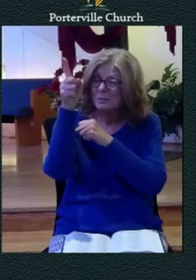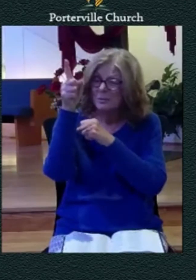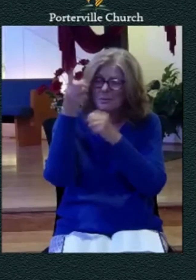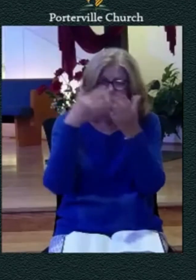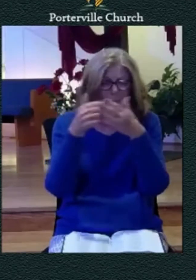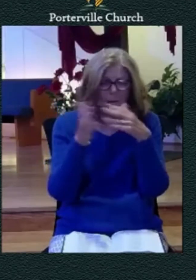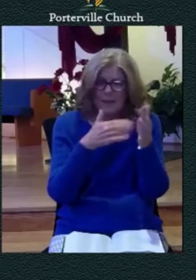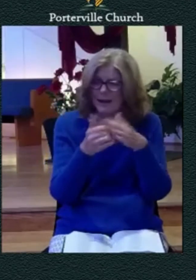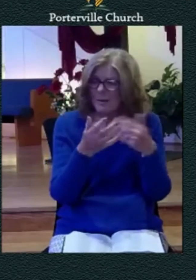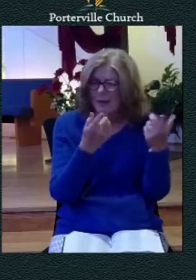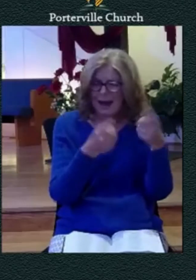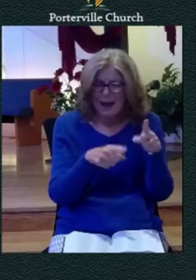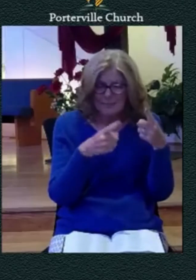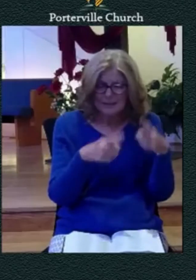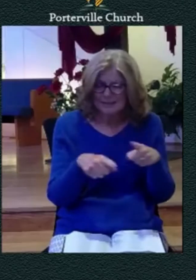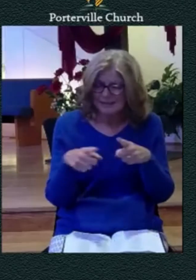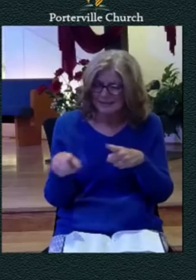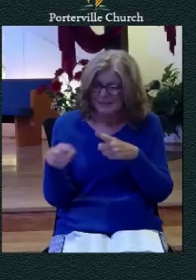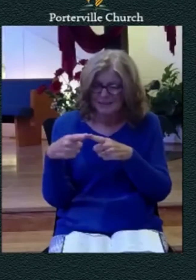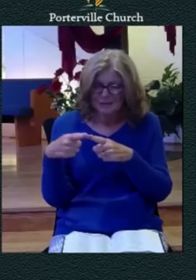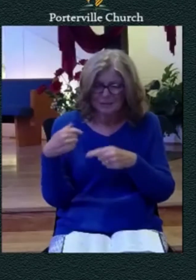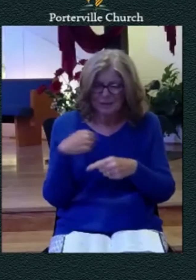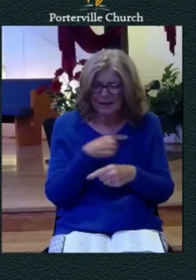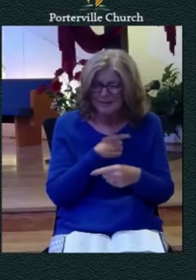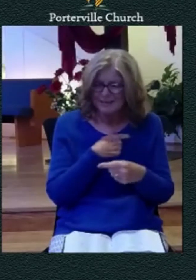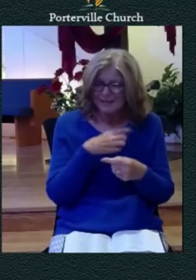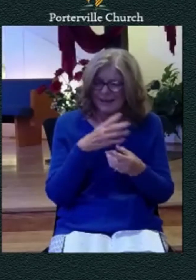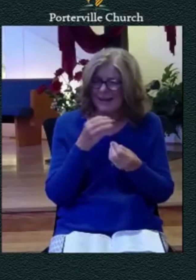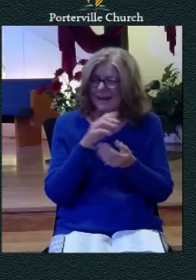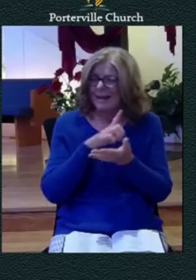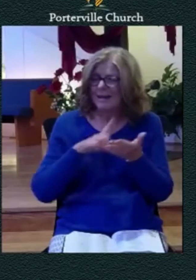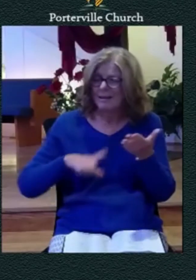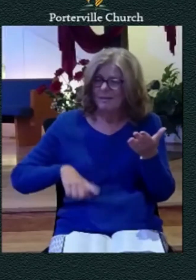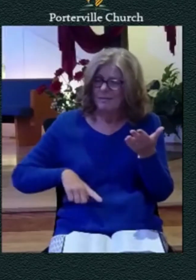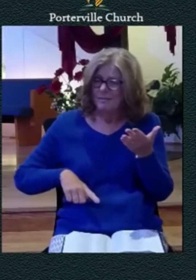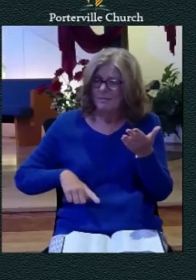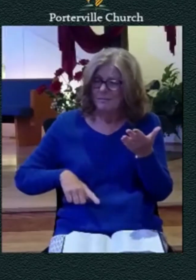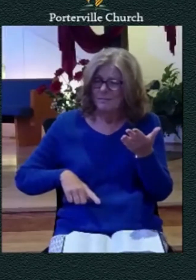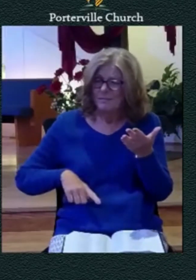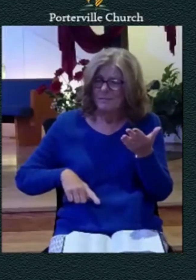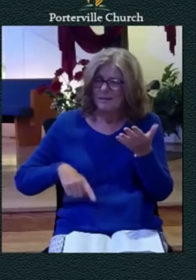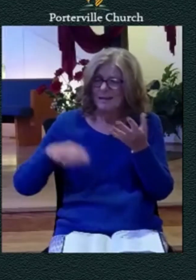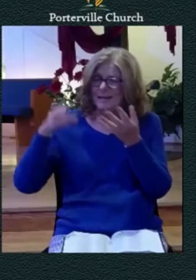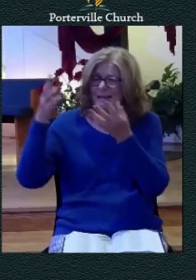us and lord bring us that experience of repose